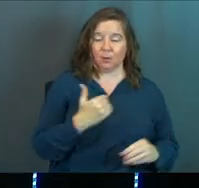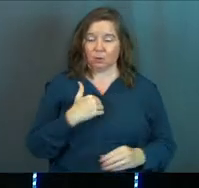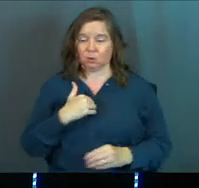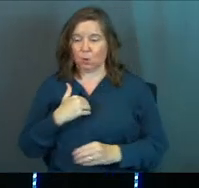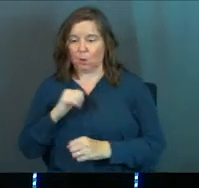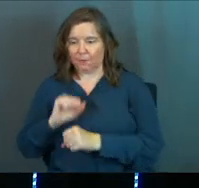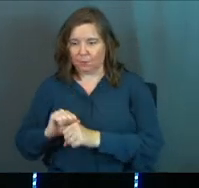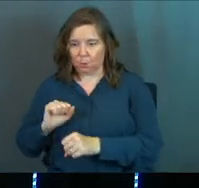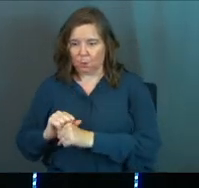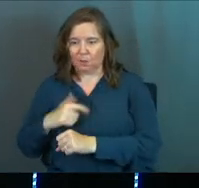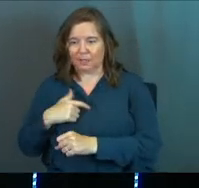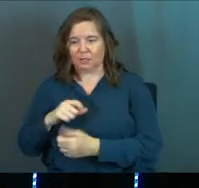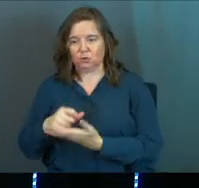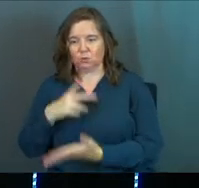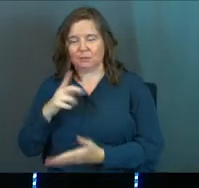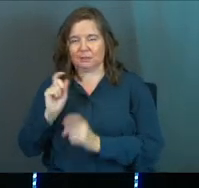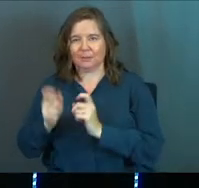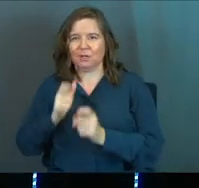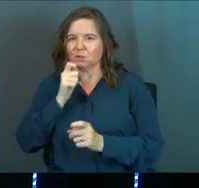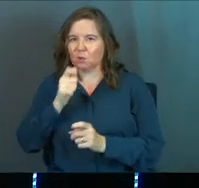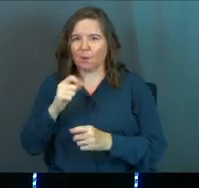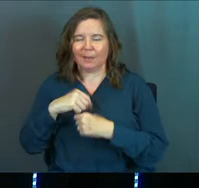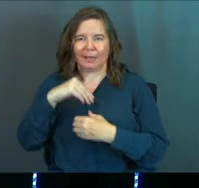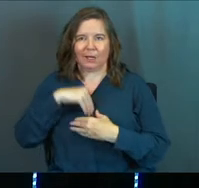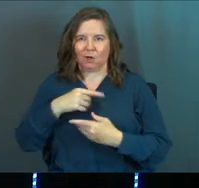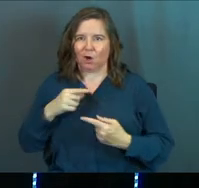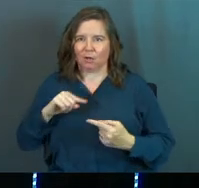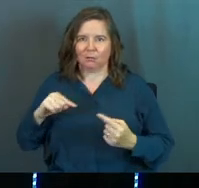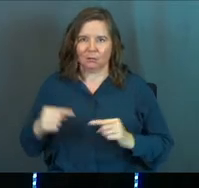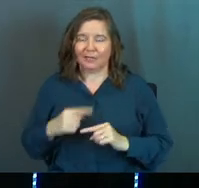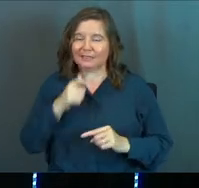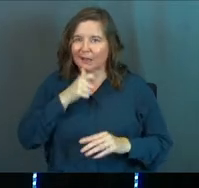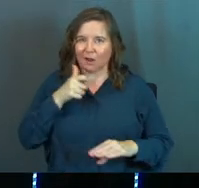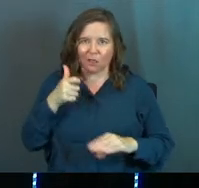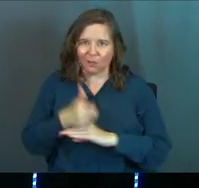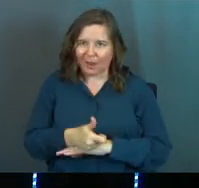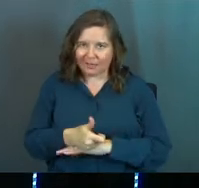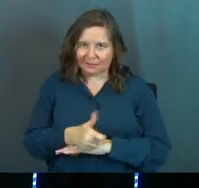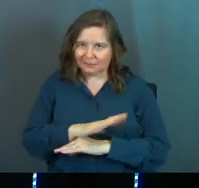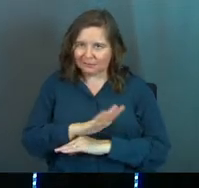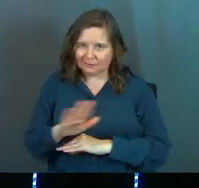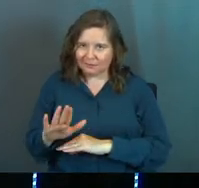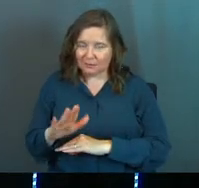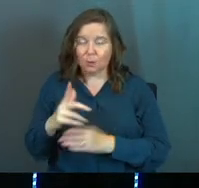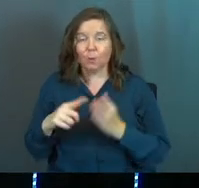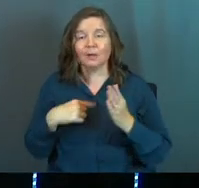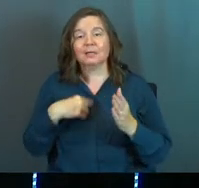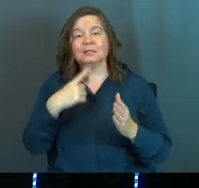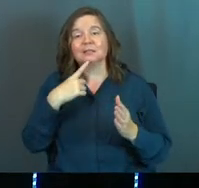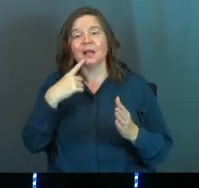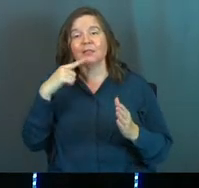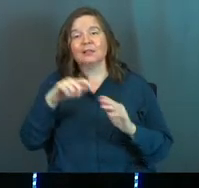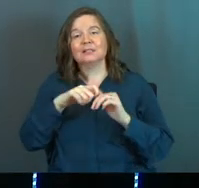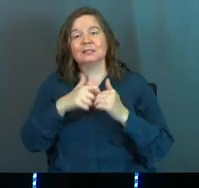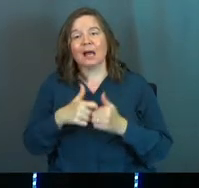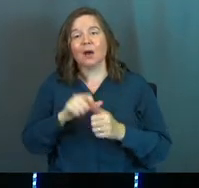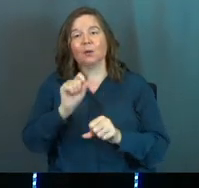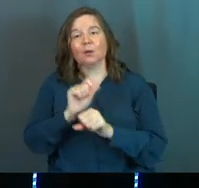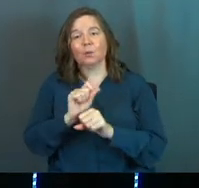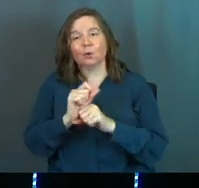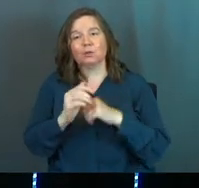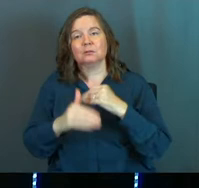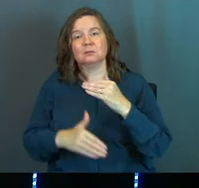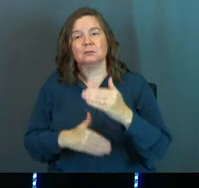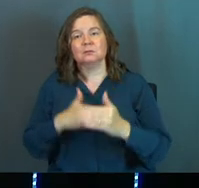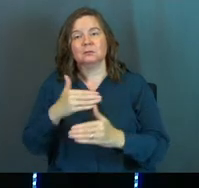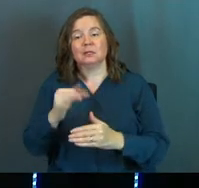richly supplied. Again, don't weaponize this in your heart. It's not a threat. What he's saying is this is how it works,